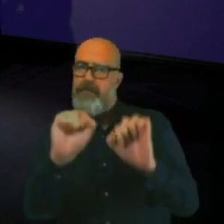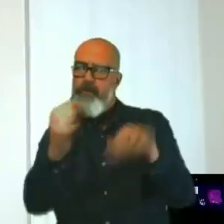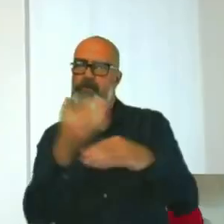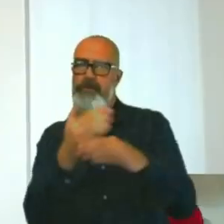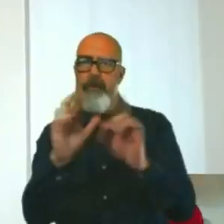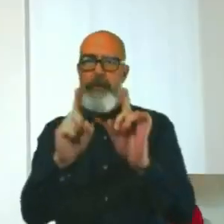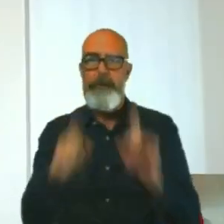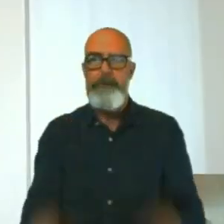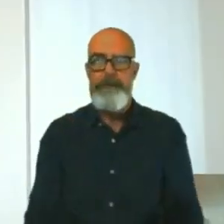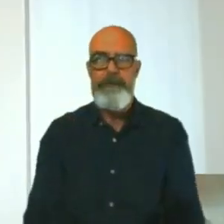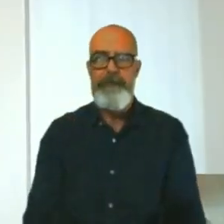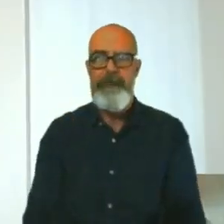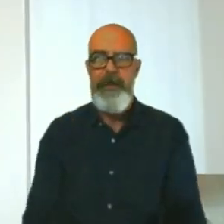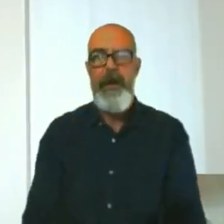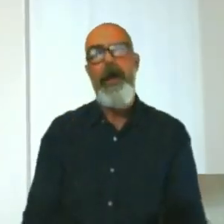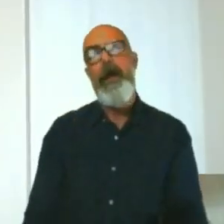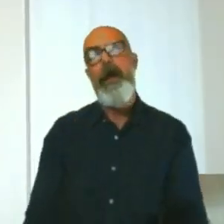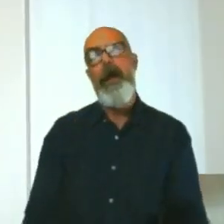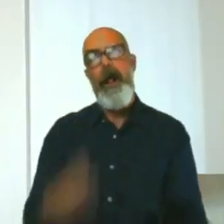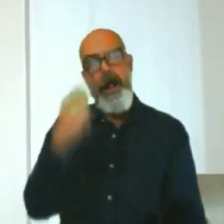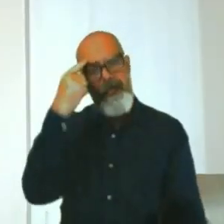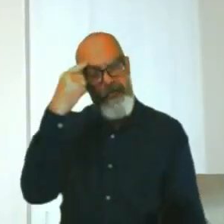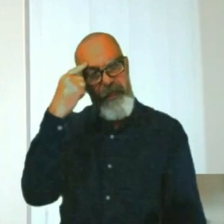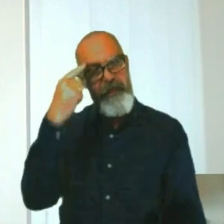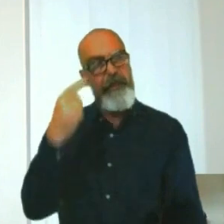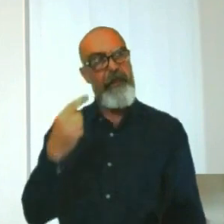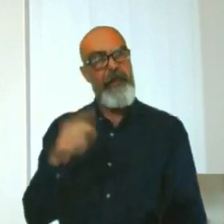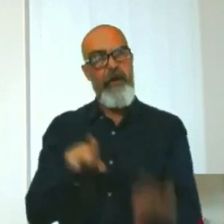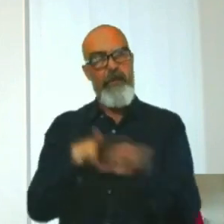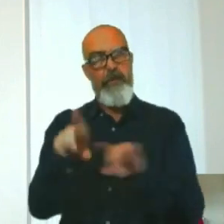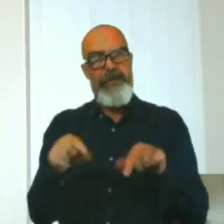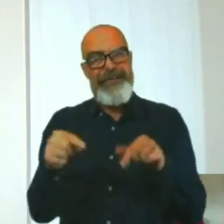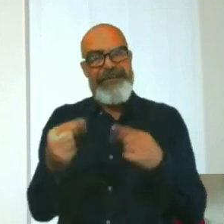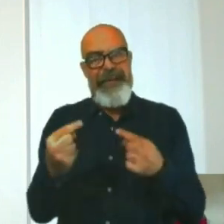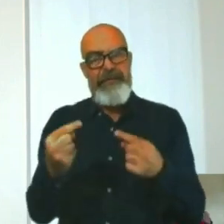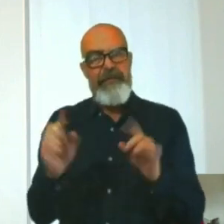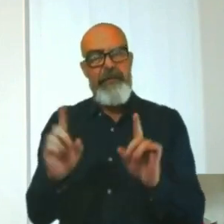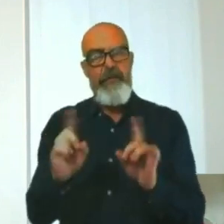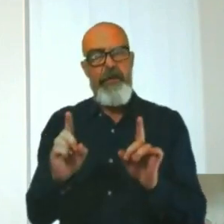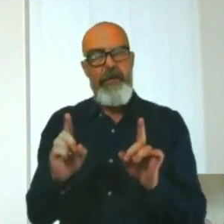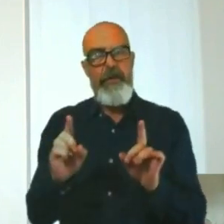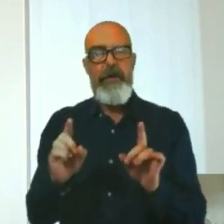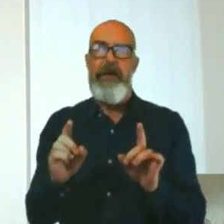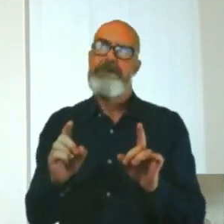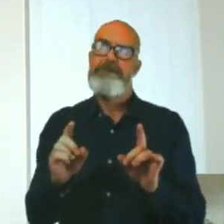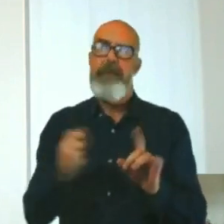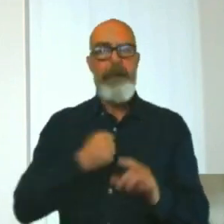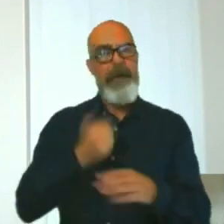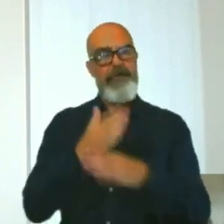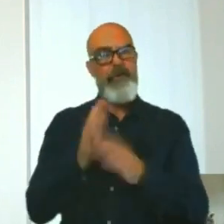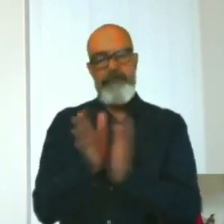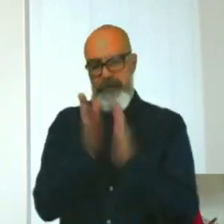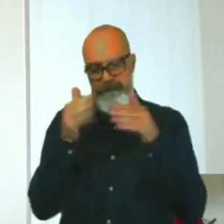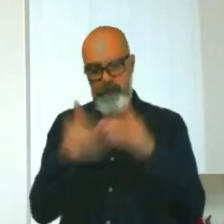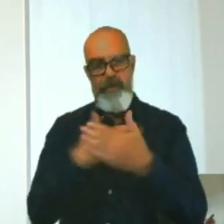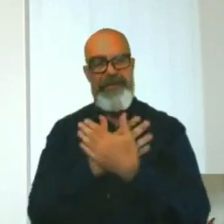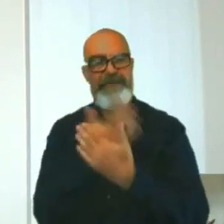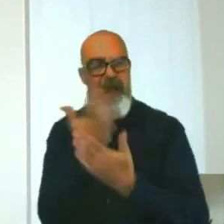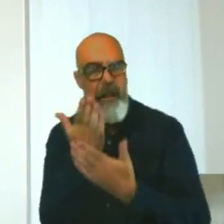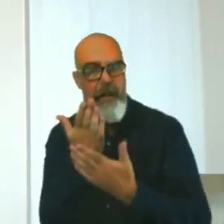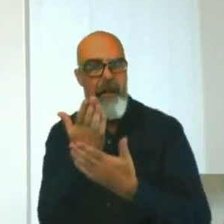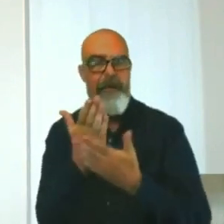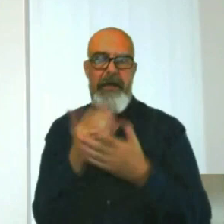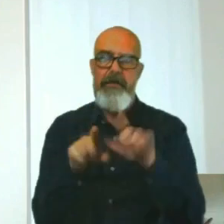I think one of the most challenging parts of my job is because my job is a lot of developing and trying to make